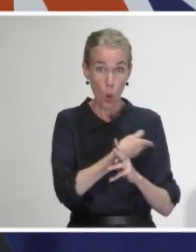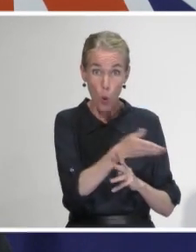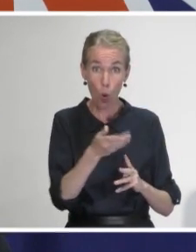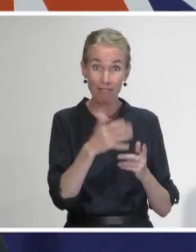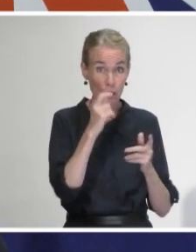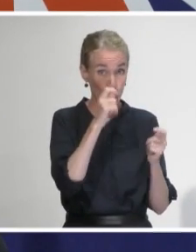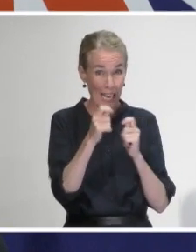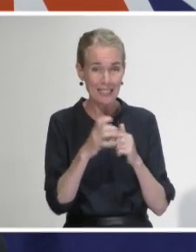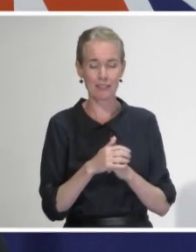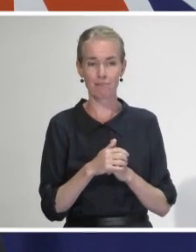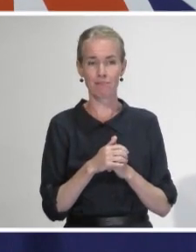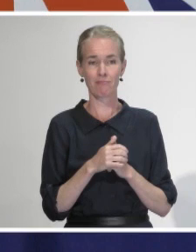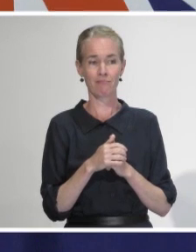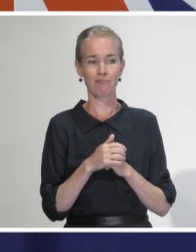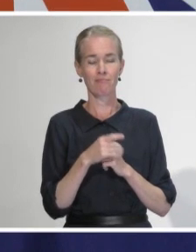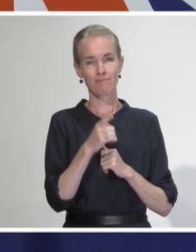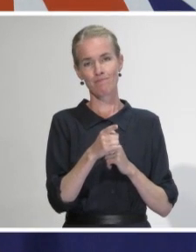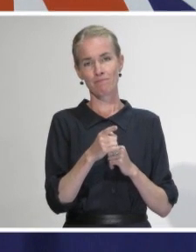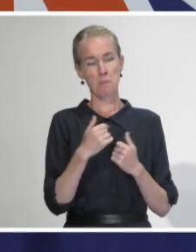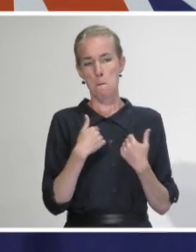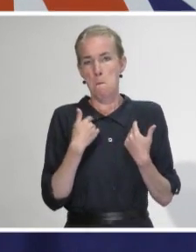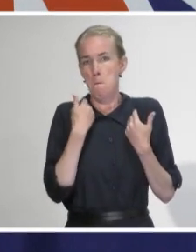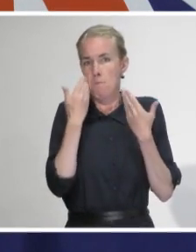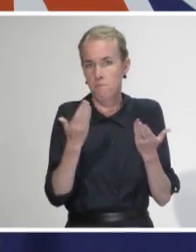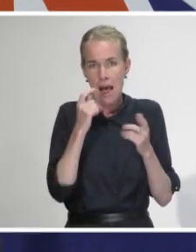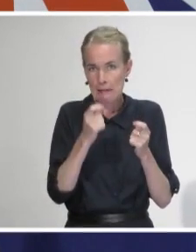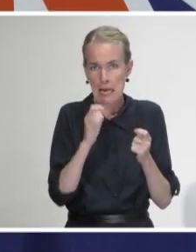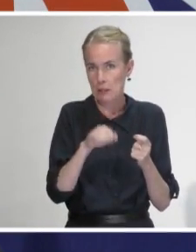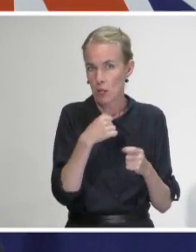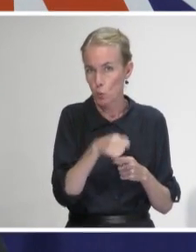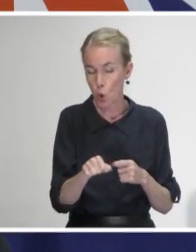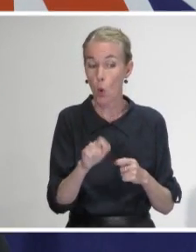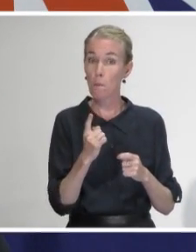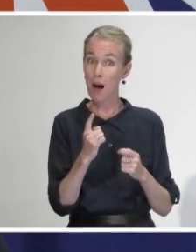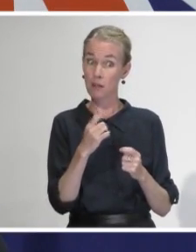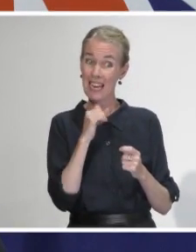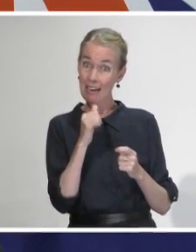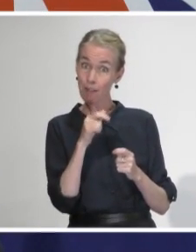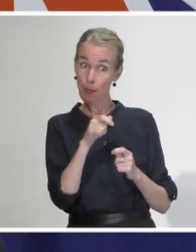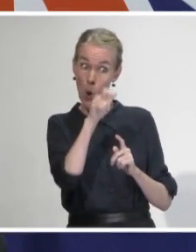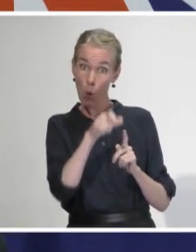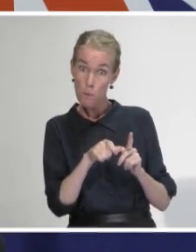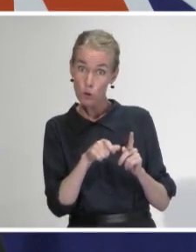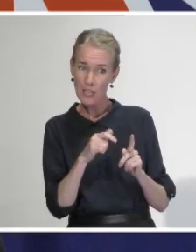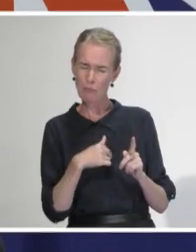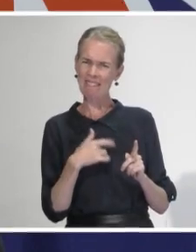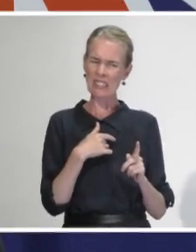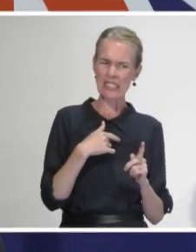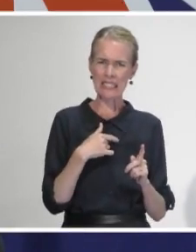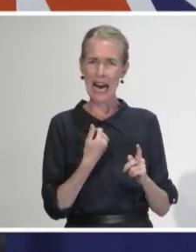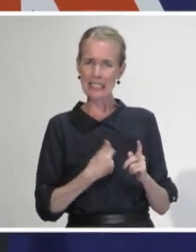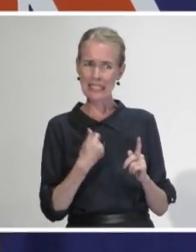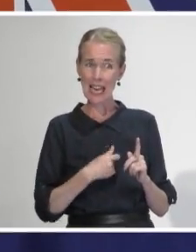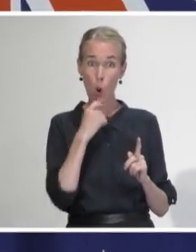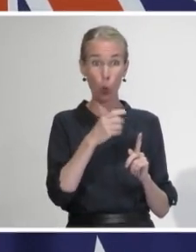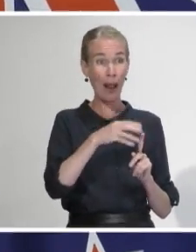been moved if there was any suggestion they had either been exposed or if they were a possible or a suspected case. Look, thank you very much.